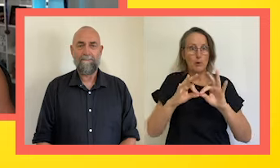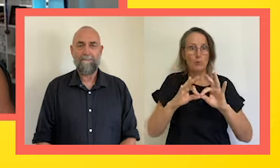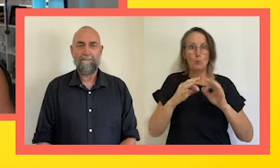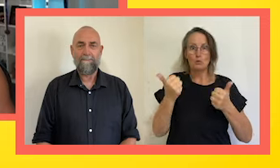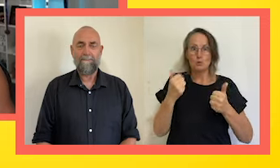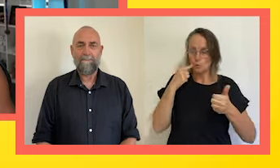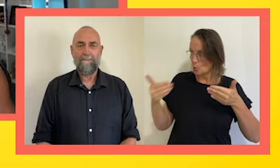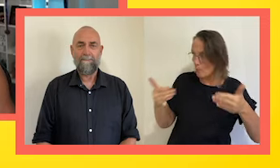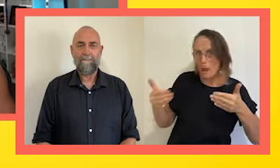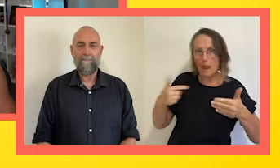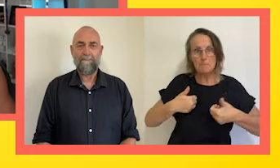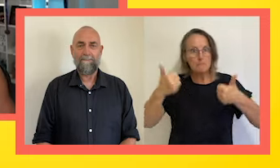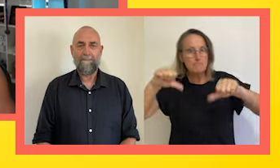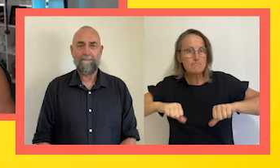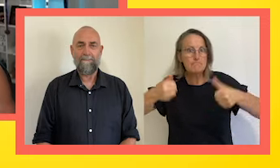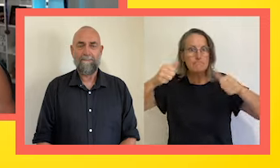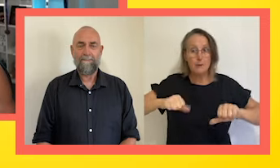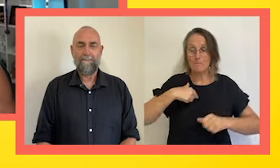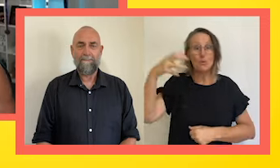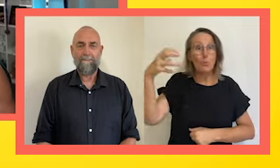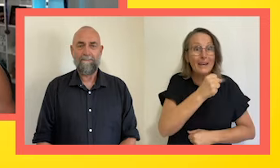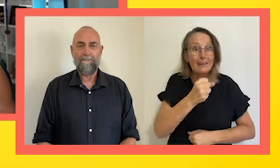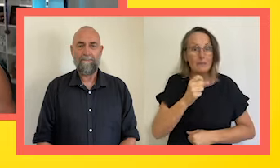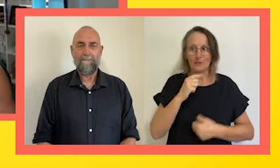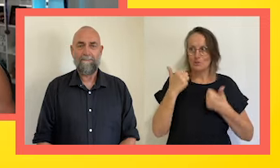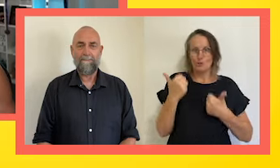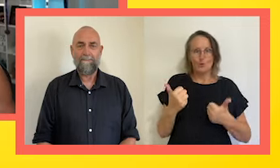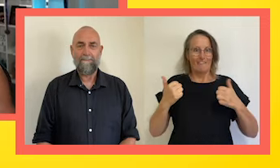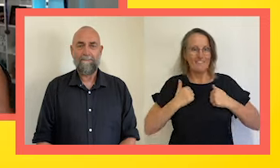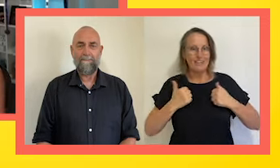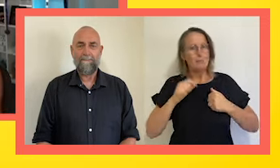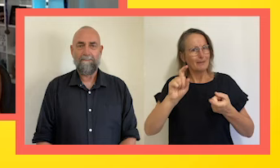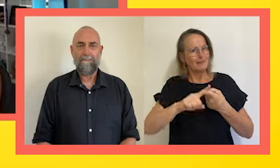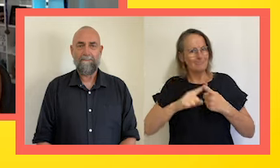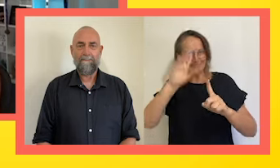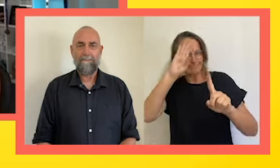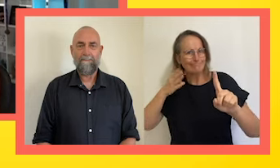obviously means I'm in pretty great form, but there's still a long way to go leading into worlds.